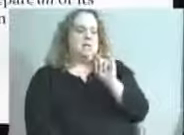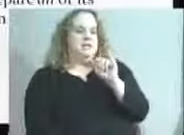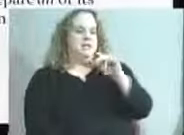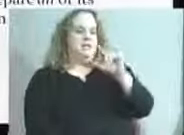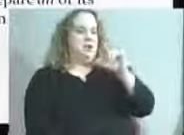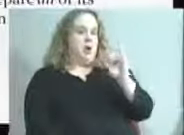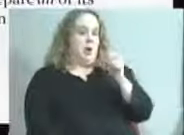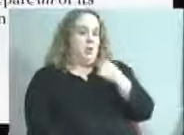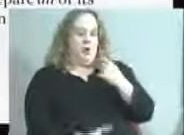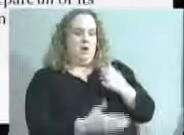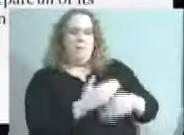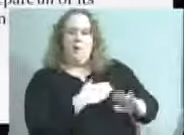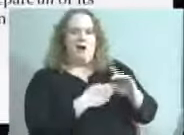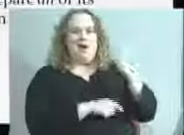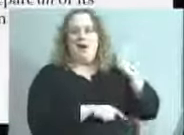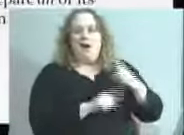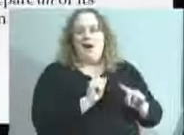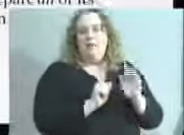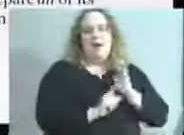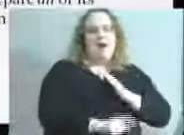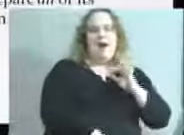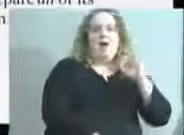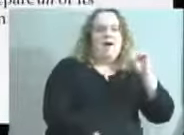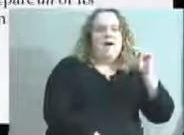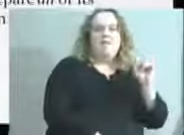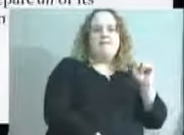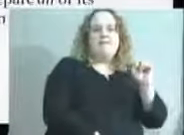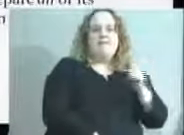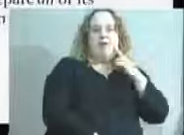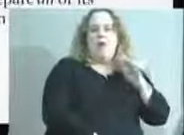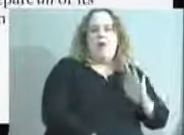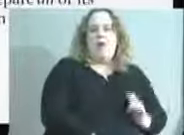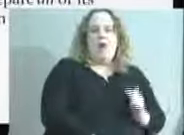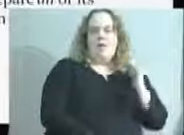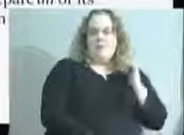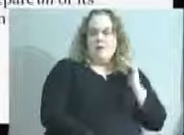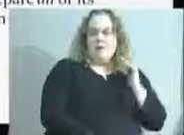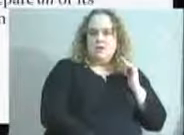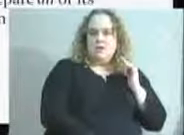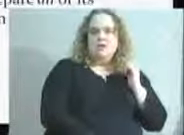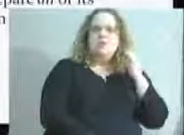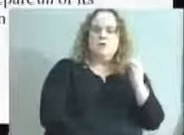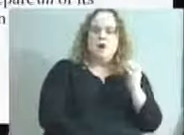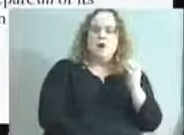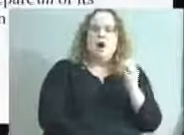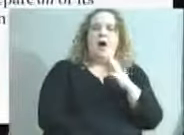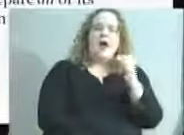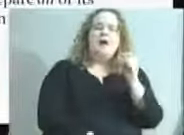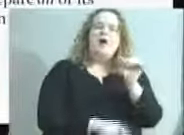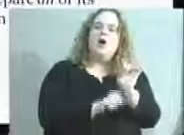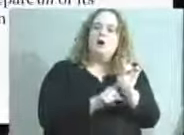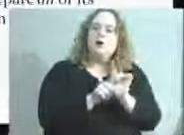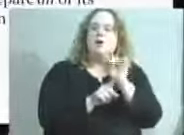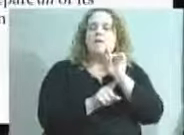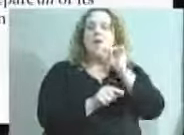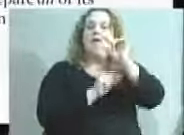potential. And then secondly, the whole issue of a global economy. And the facts are, and we see it right now with some of the